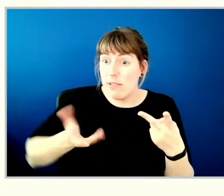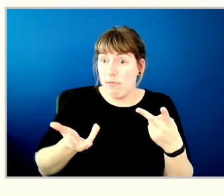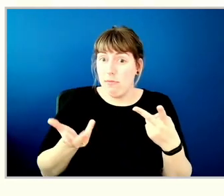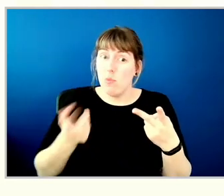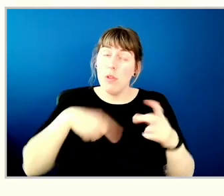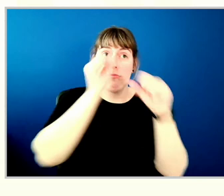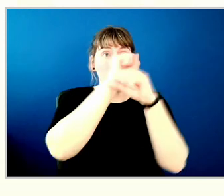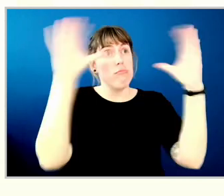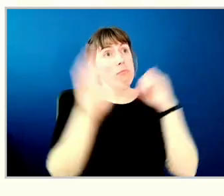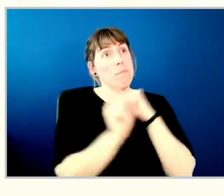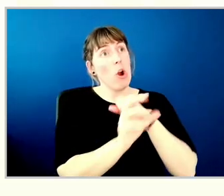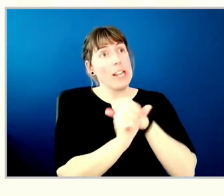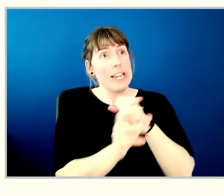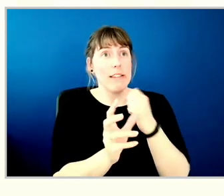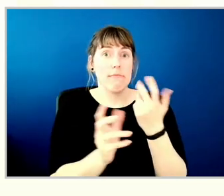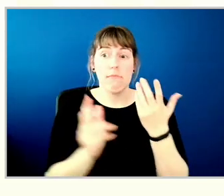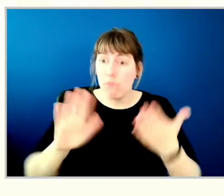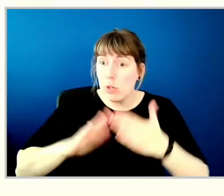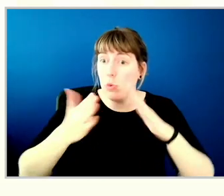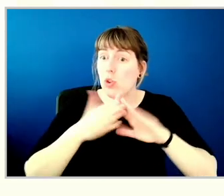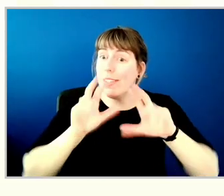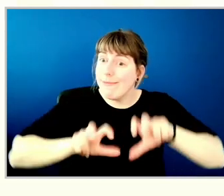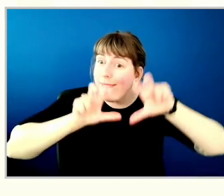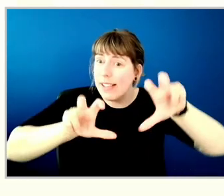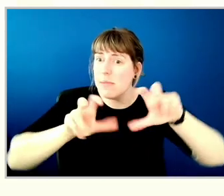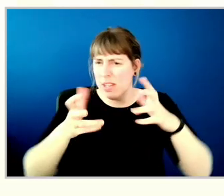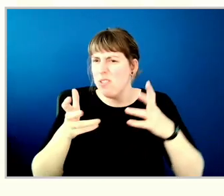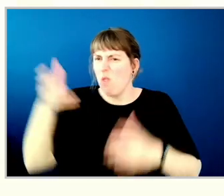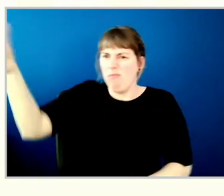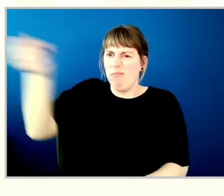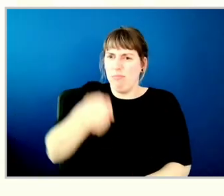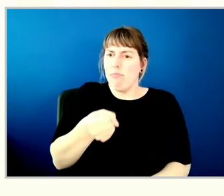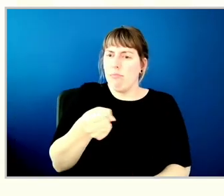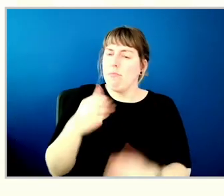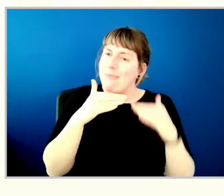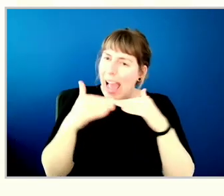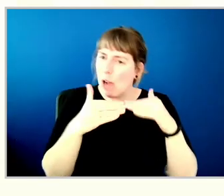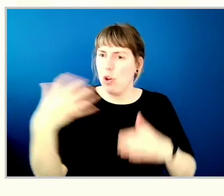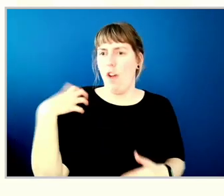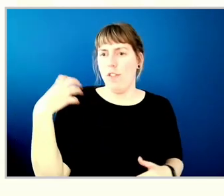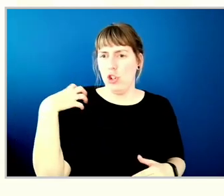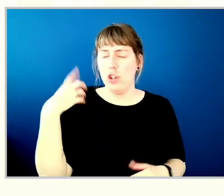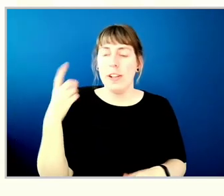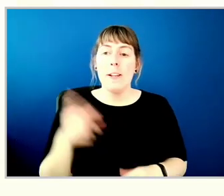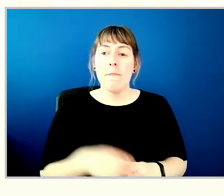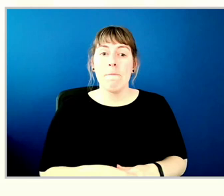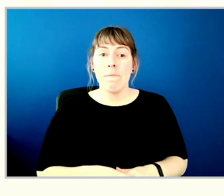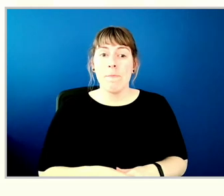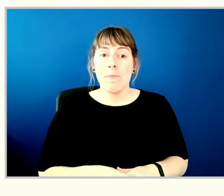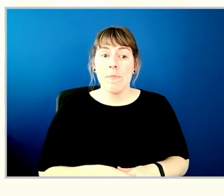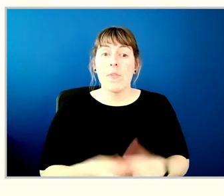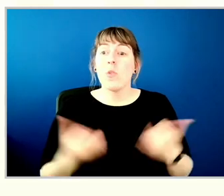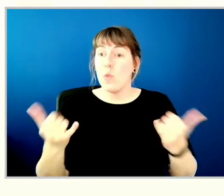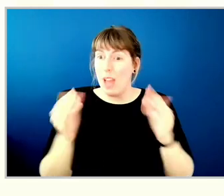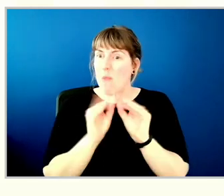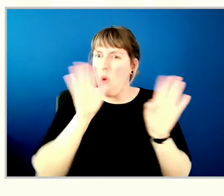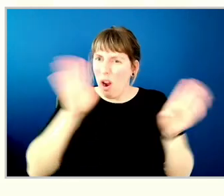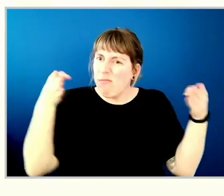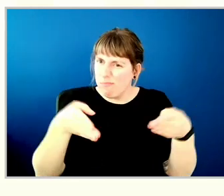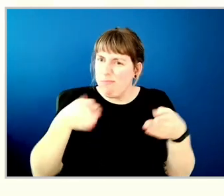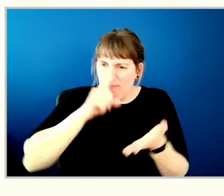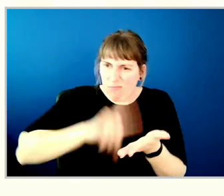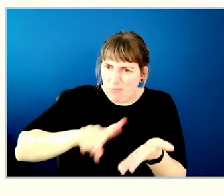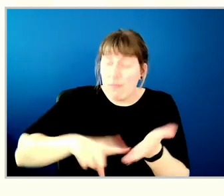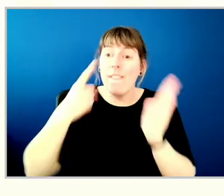about marketing? How do we think about our community investment work? And so each of those areas is now undertaking additional steps. So for example,